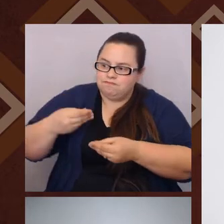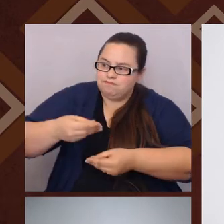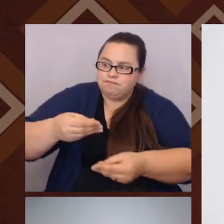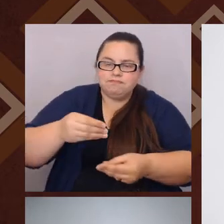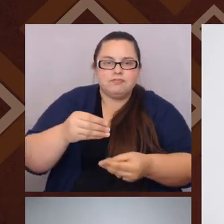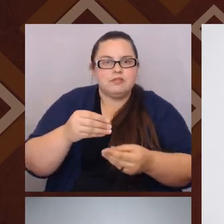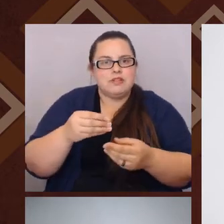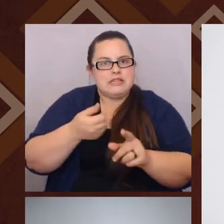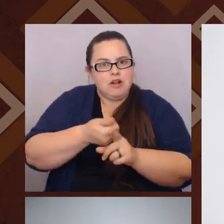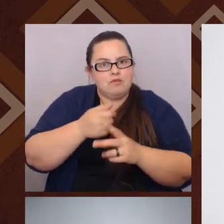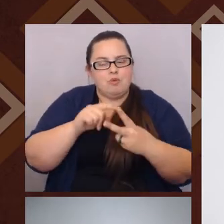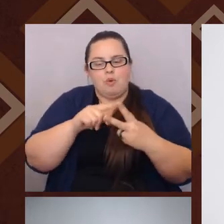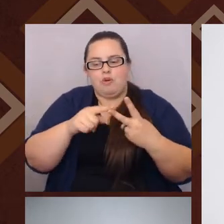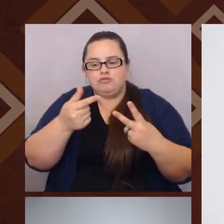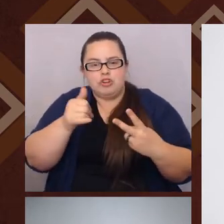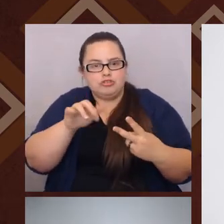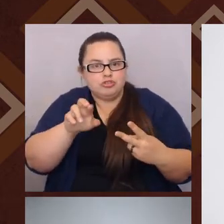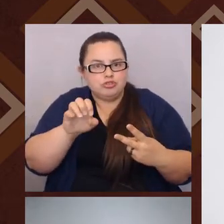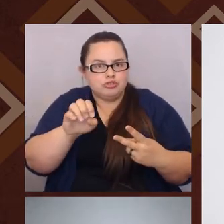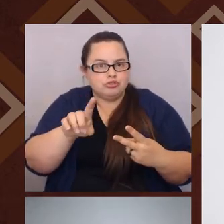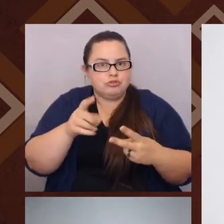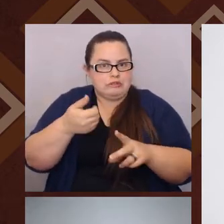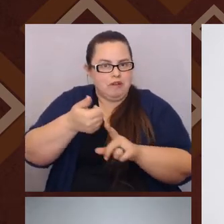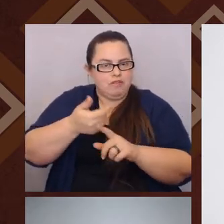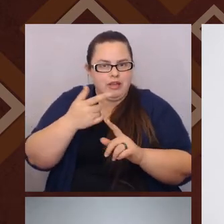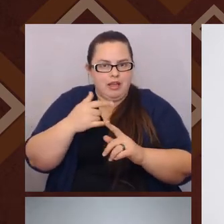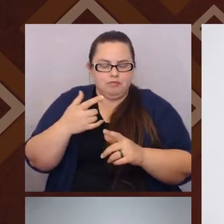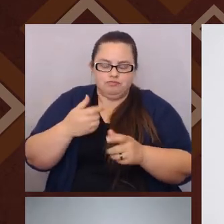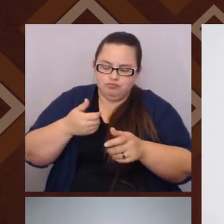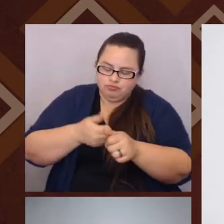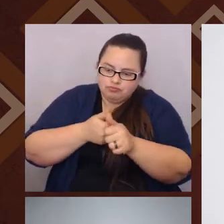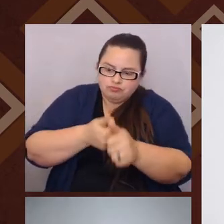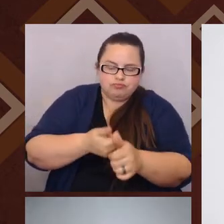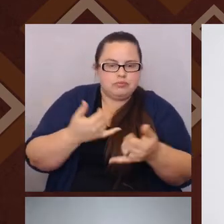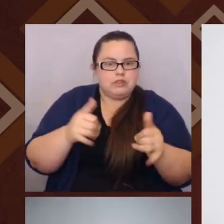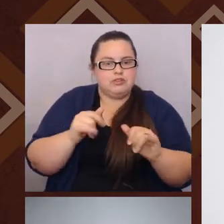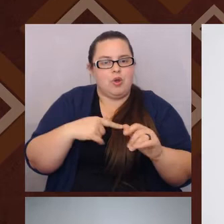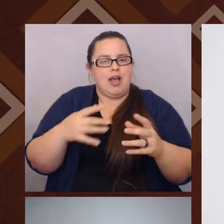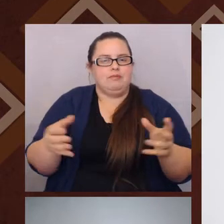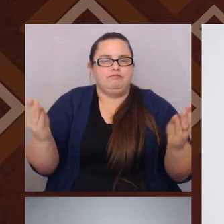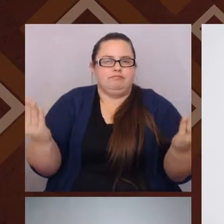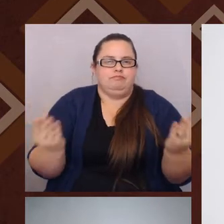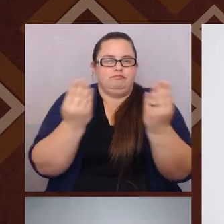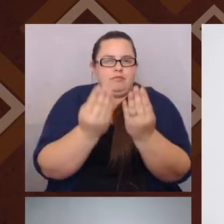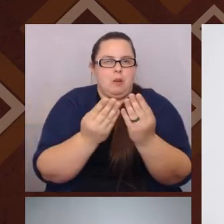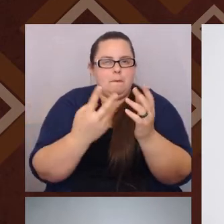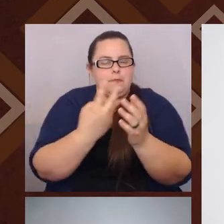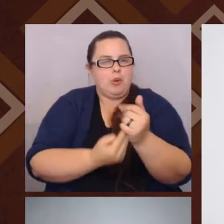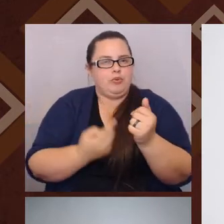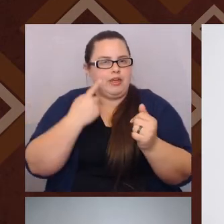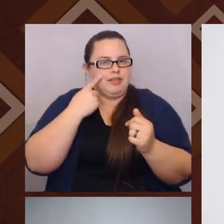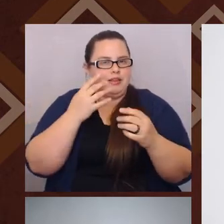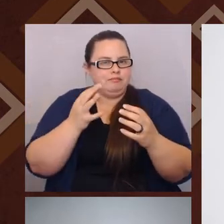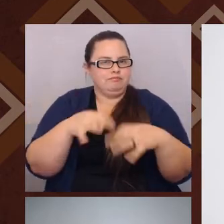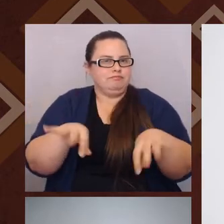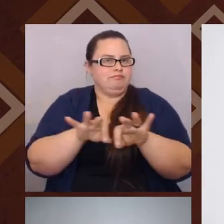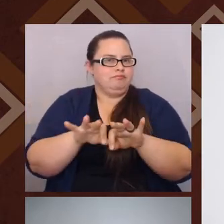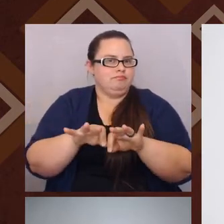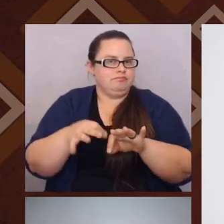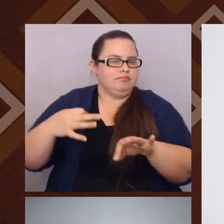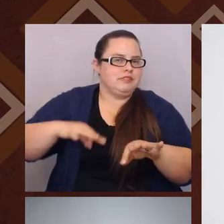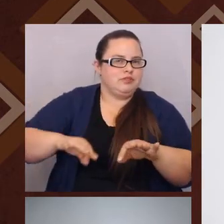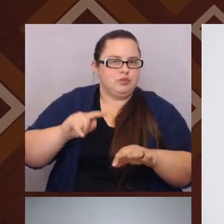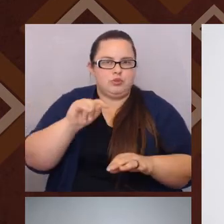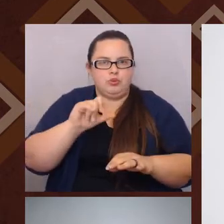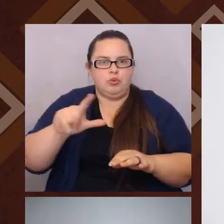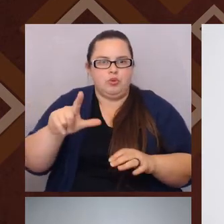insecurity. And so I offered both of these because I thought it was a really helpful tool to see how an organization is kind of